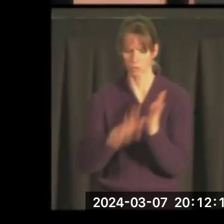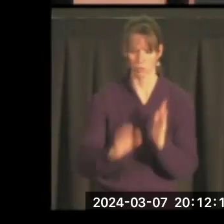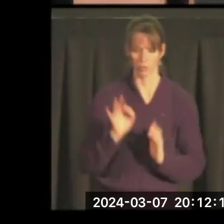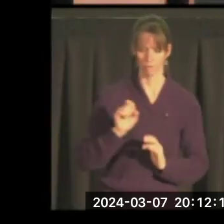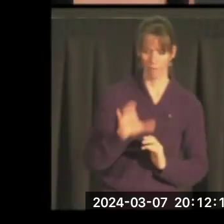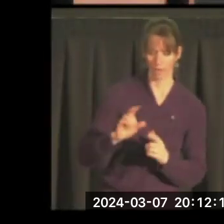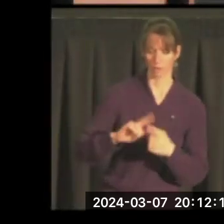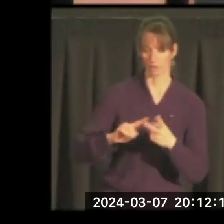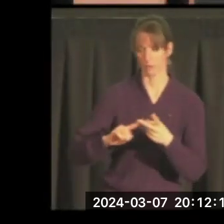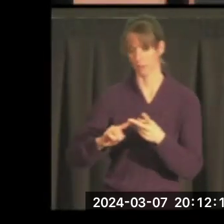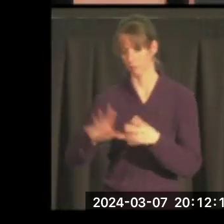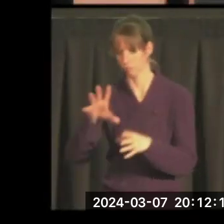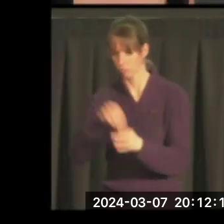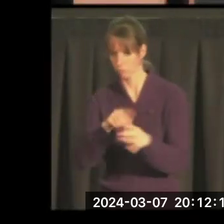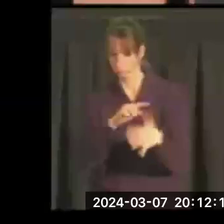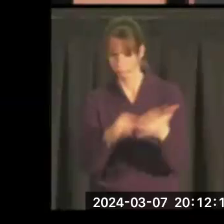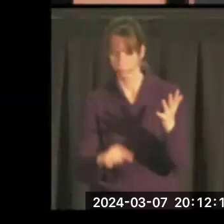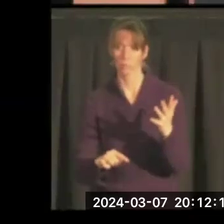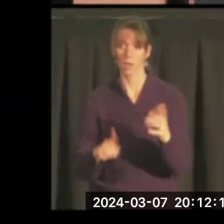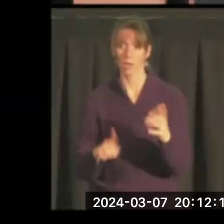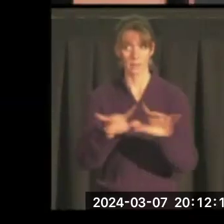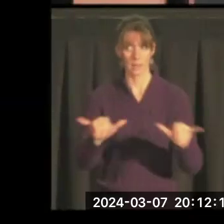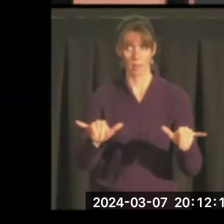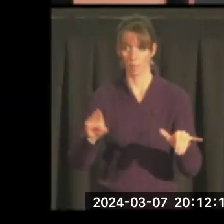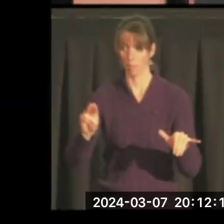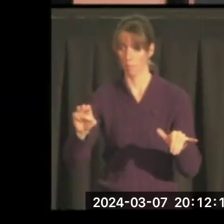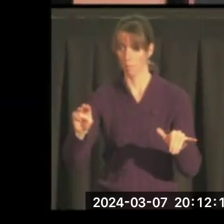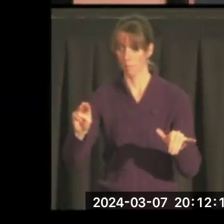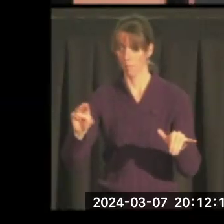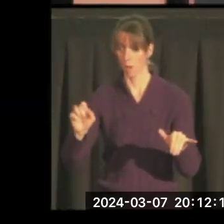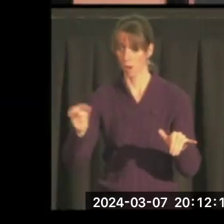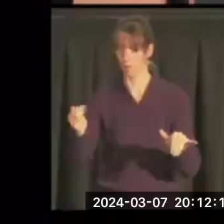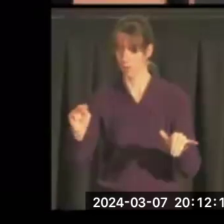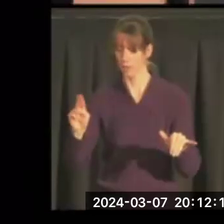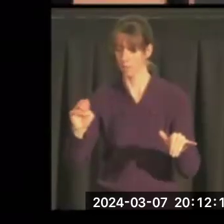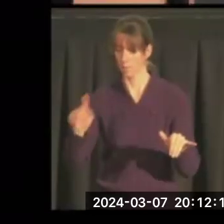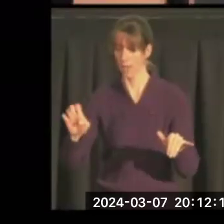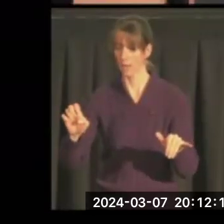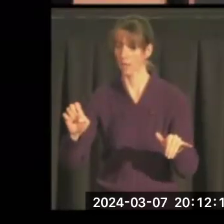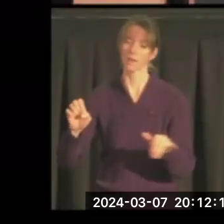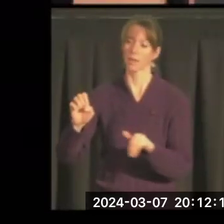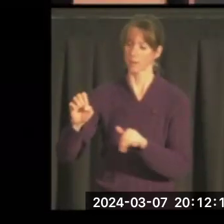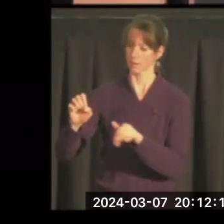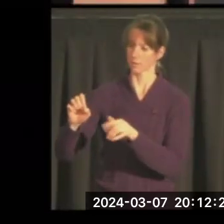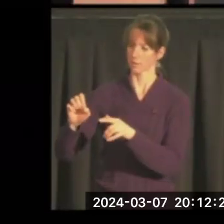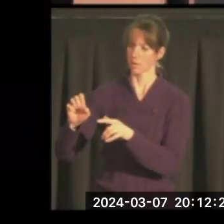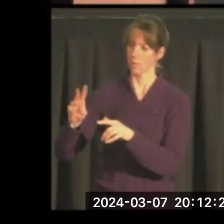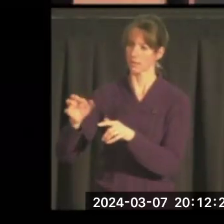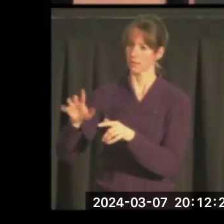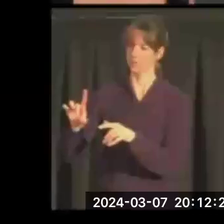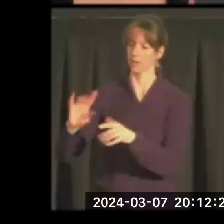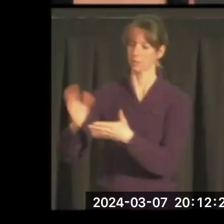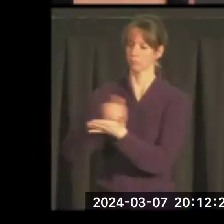involved. And at the same time, the Maureen and Mike Mansfield Foundation was created in 1983